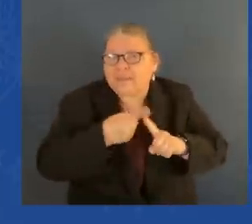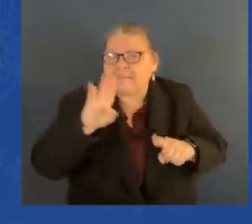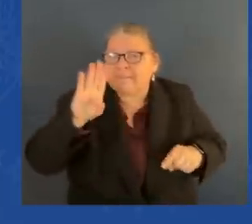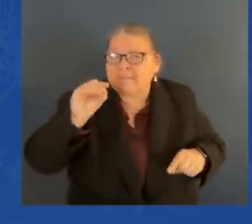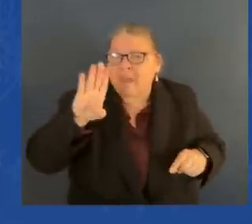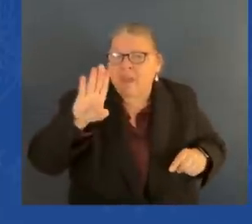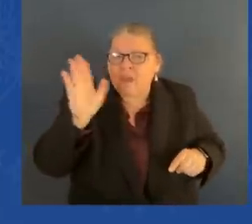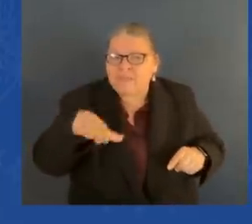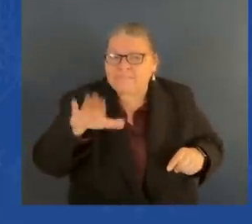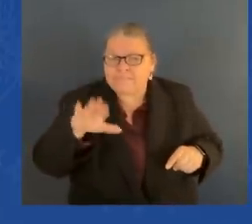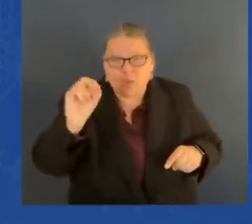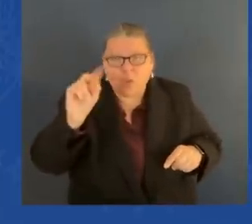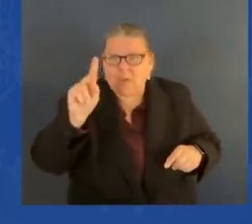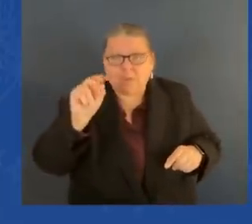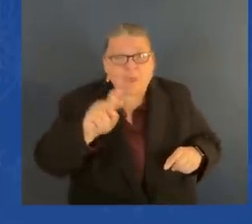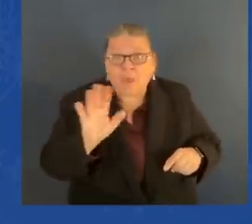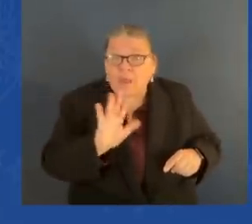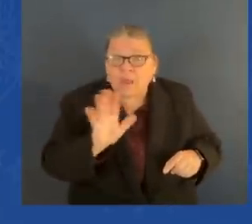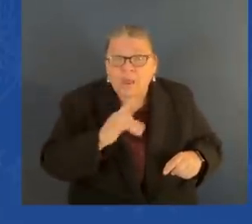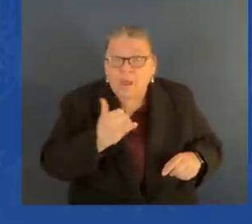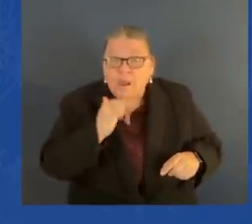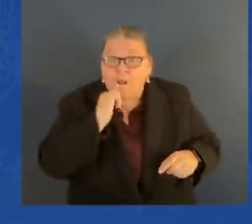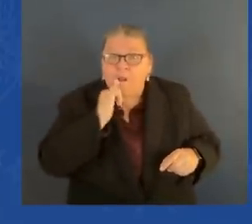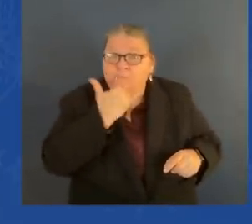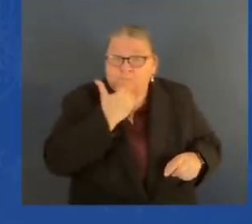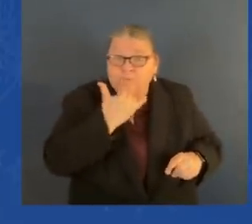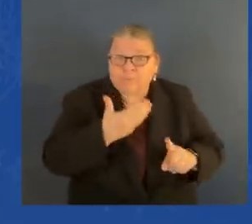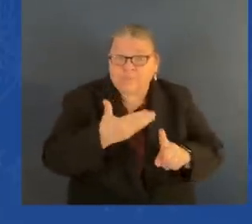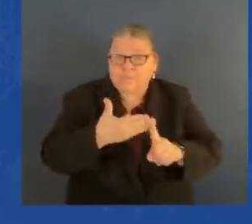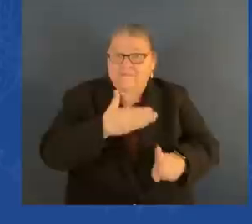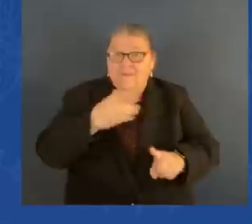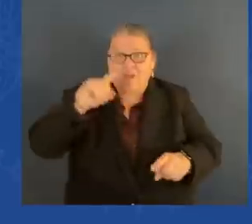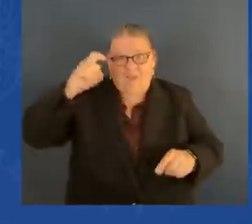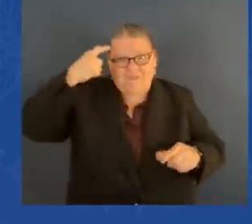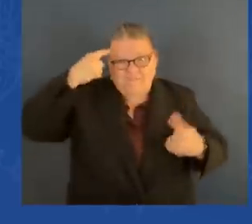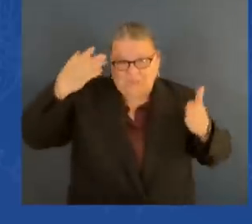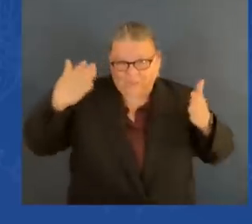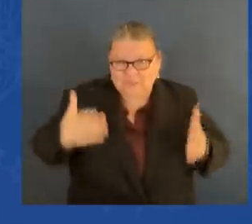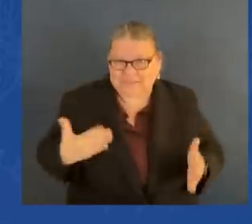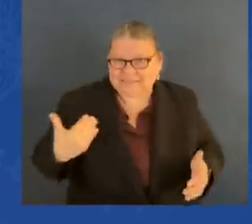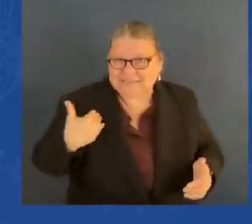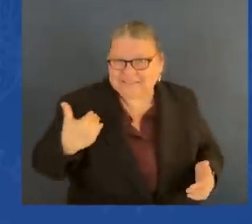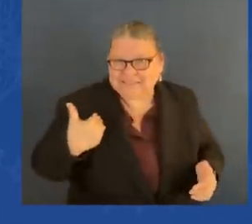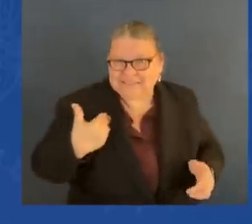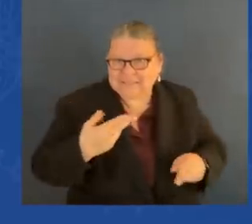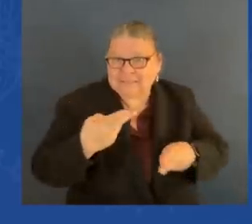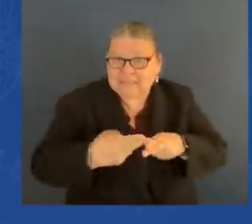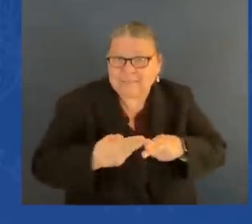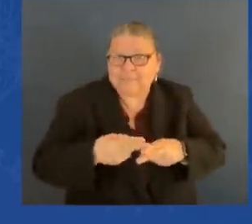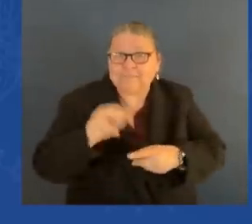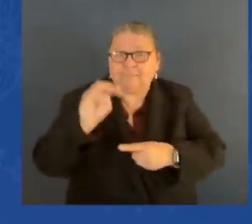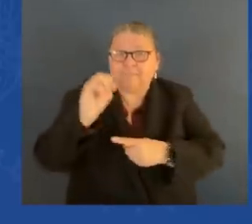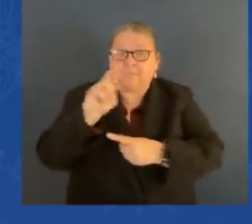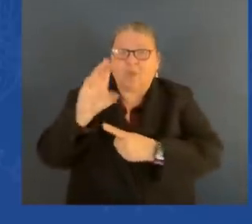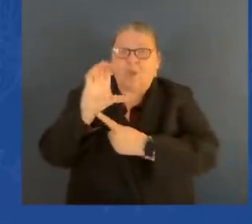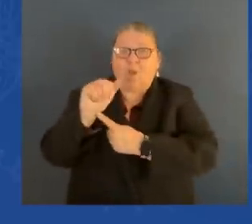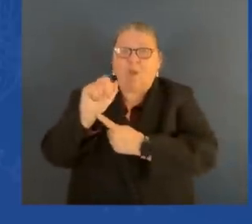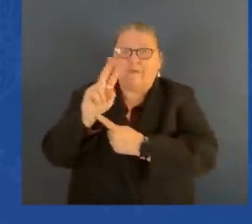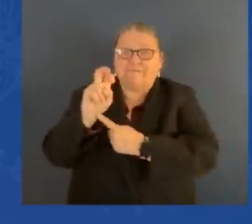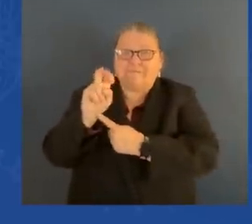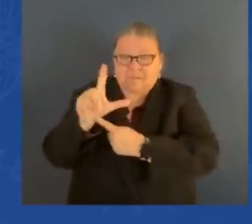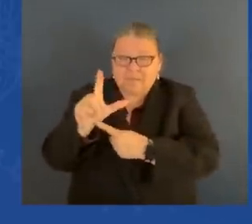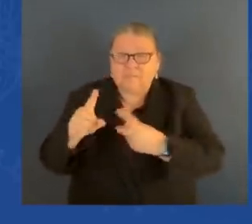-term governor named Edward Carville, former congressman named Harrison,